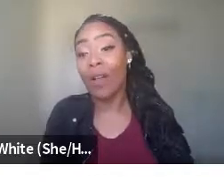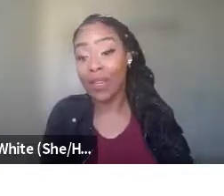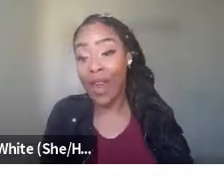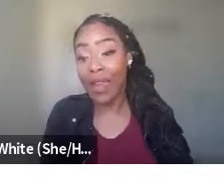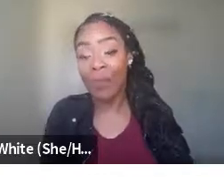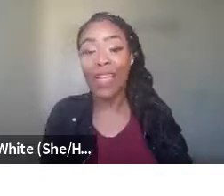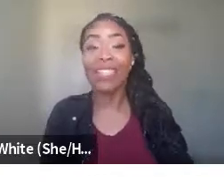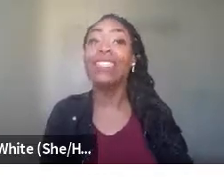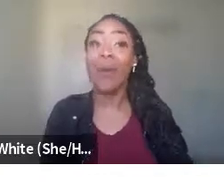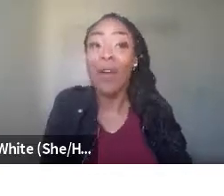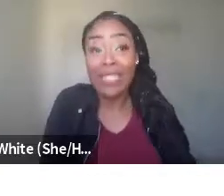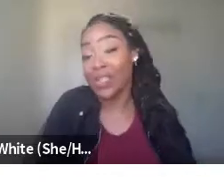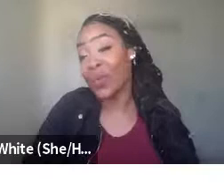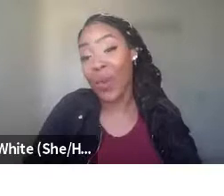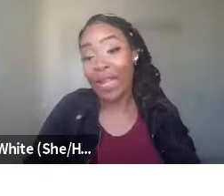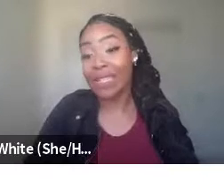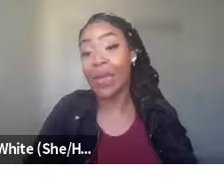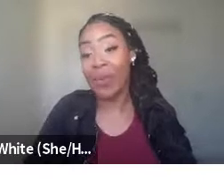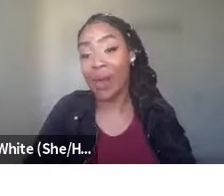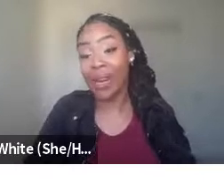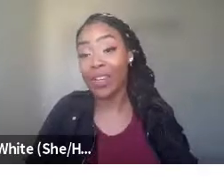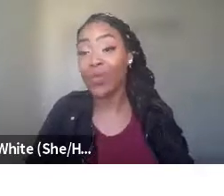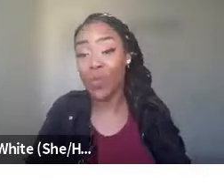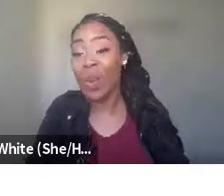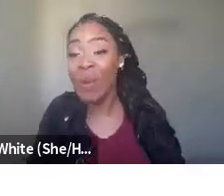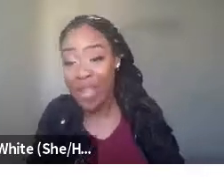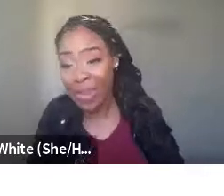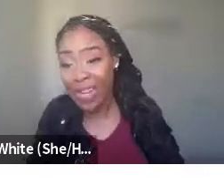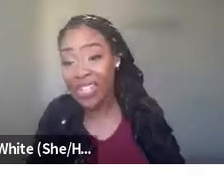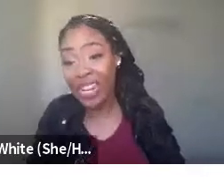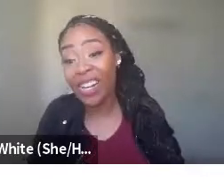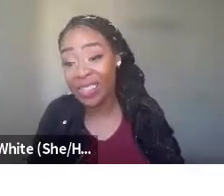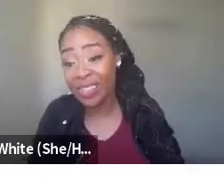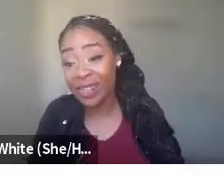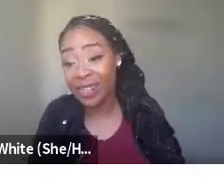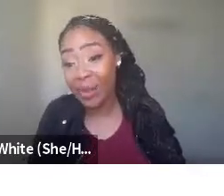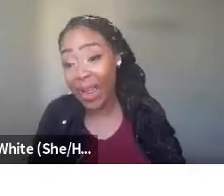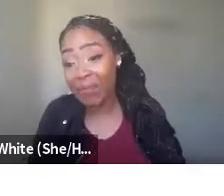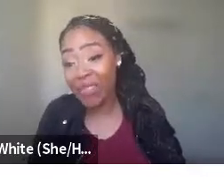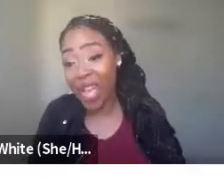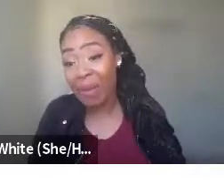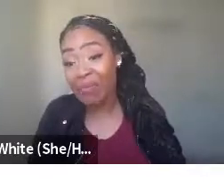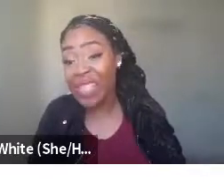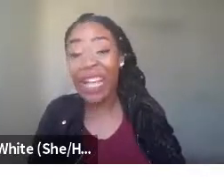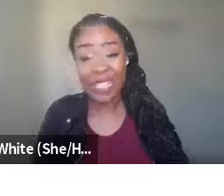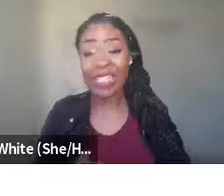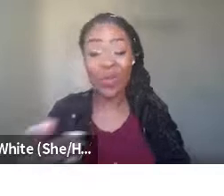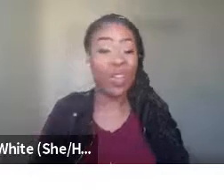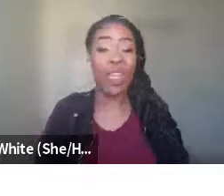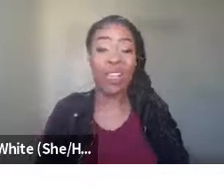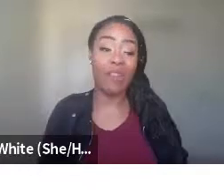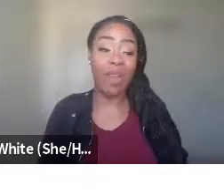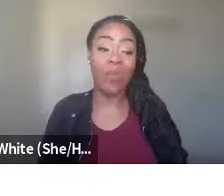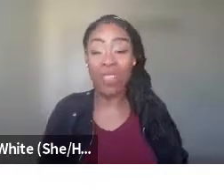about the welding, right? I'm like, yeah, welding is great. Temporary. What about becoming an engineer? Right. Um, yes,